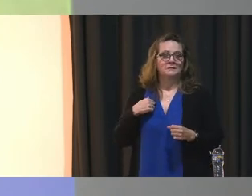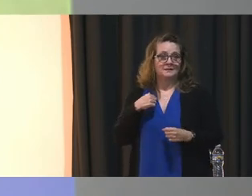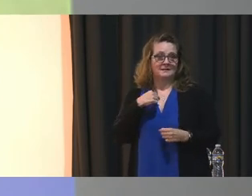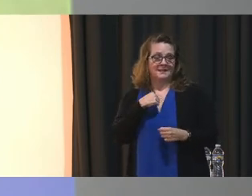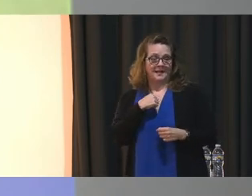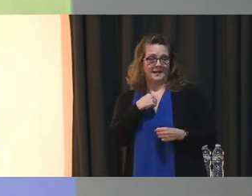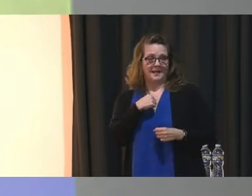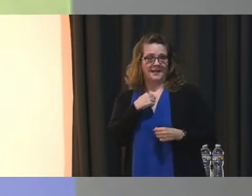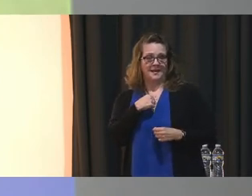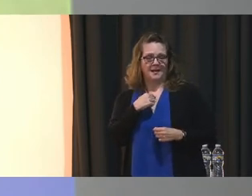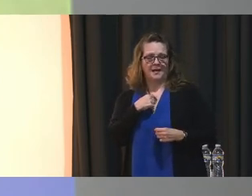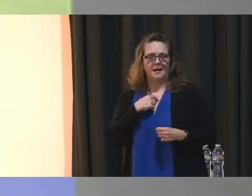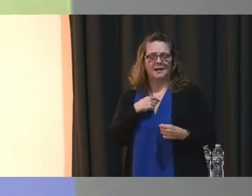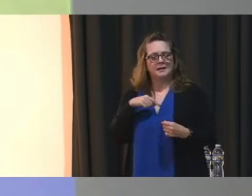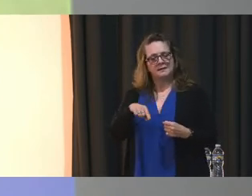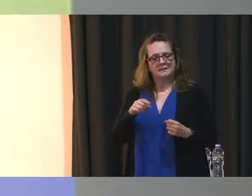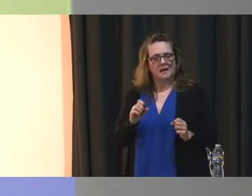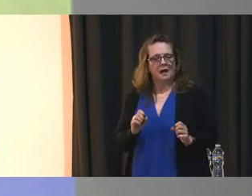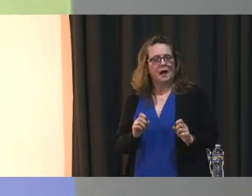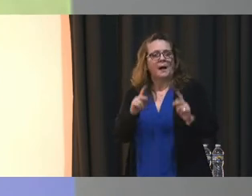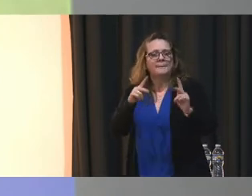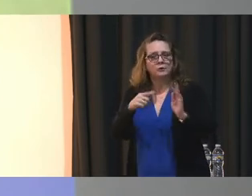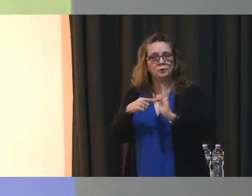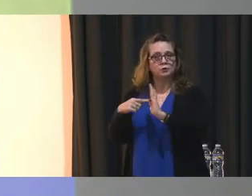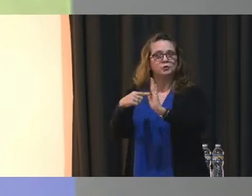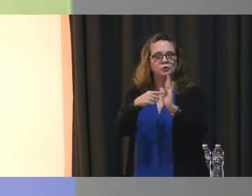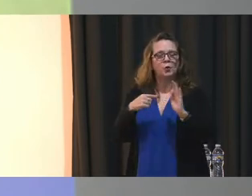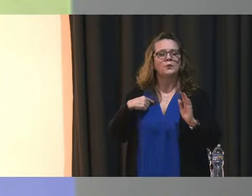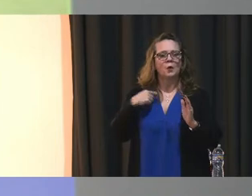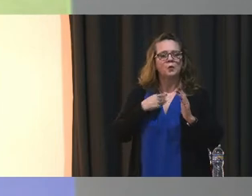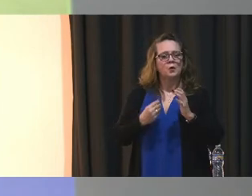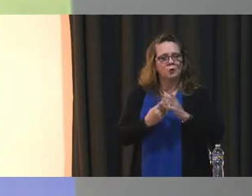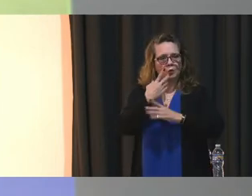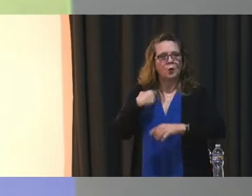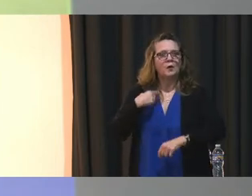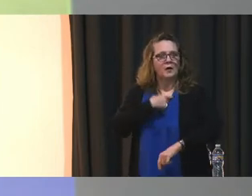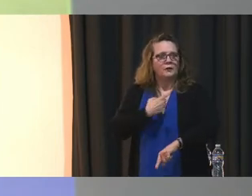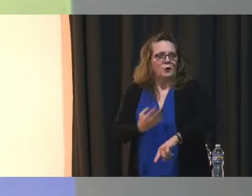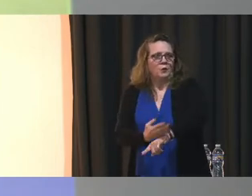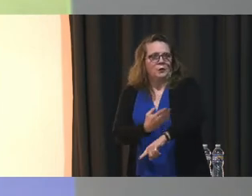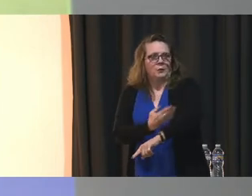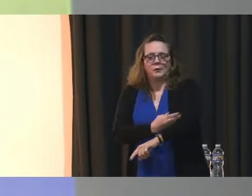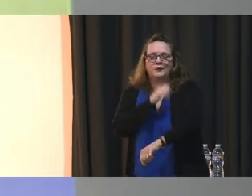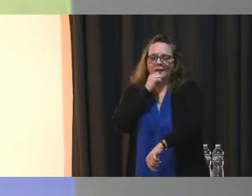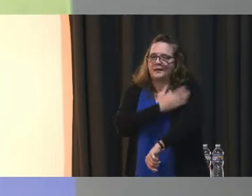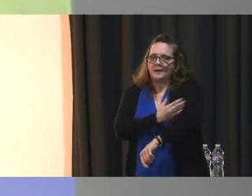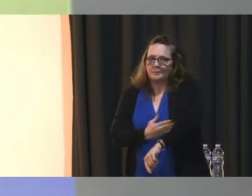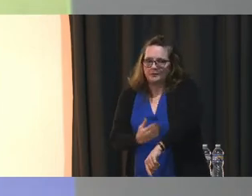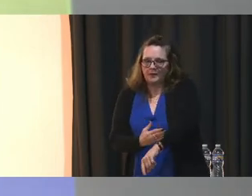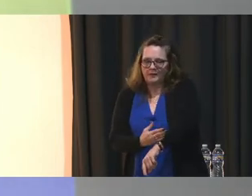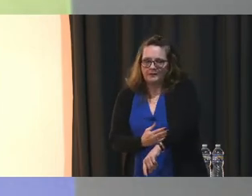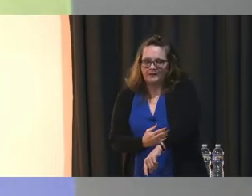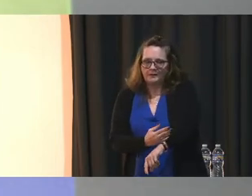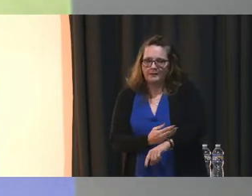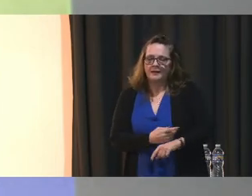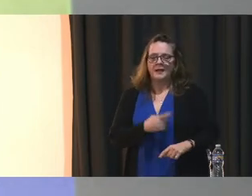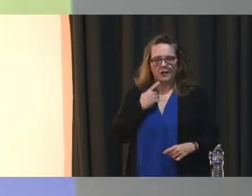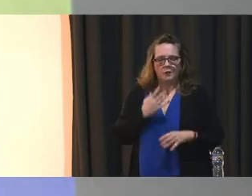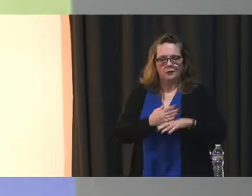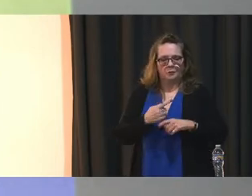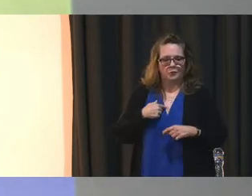opportunity to show that we're growing in the right direction. So we're developing that tool as we speak.